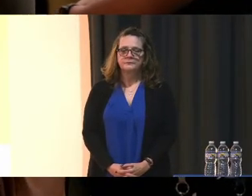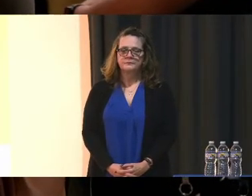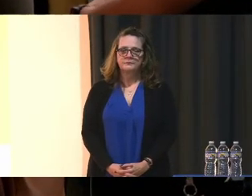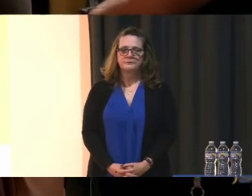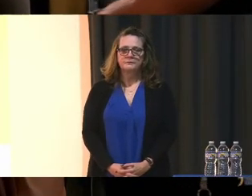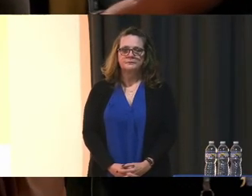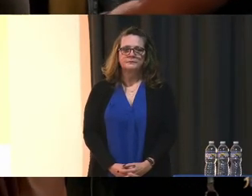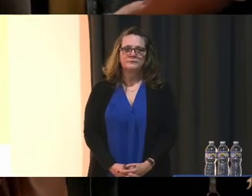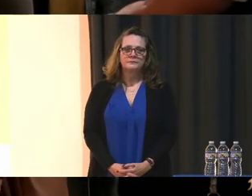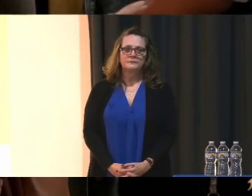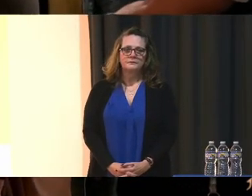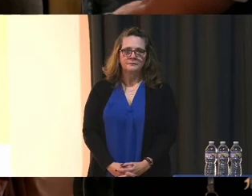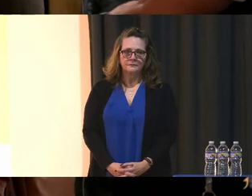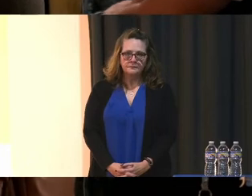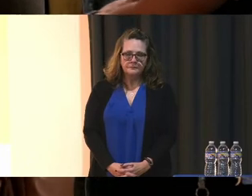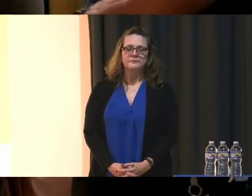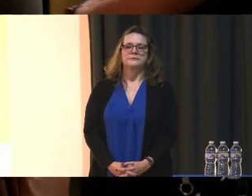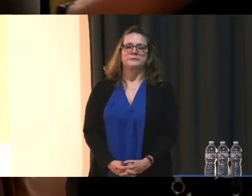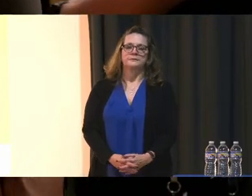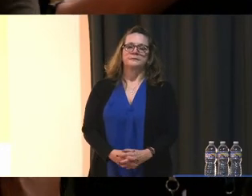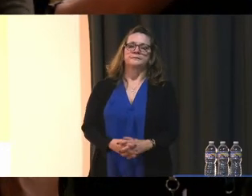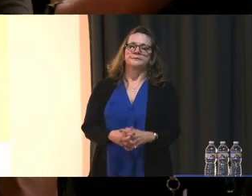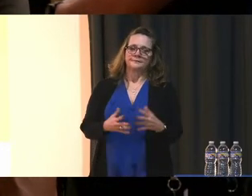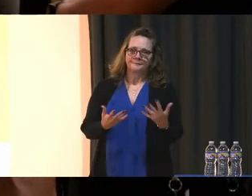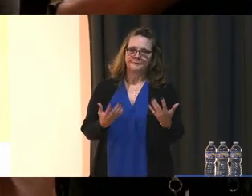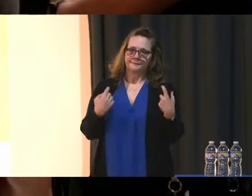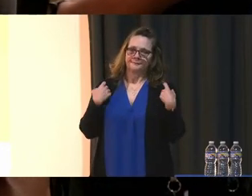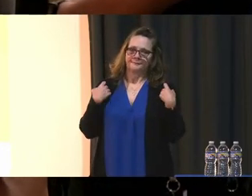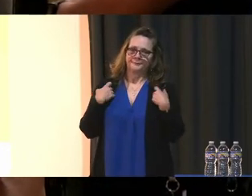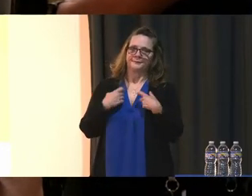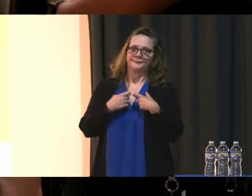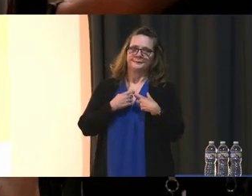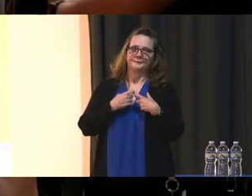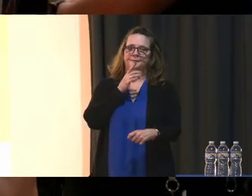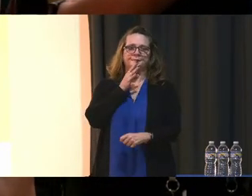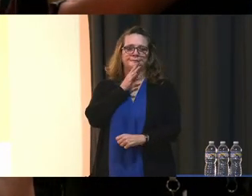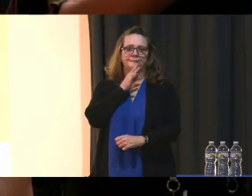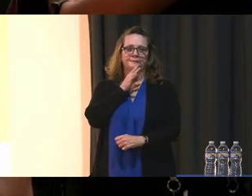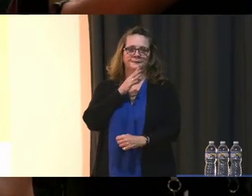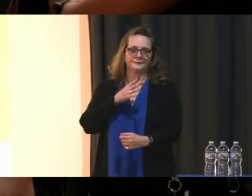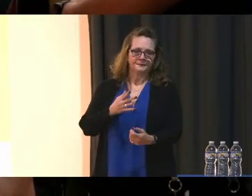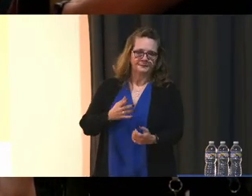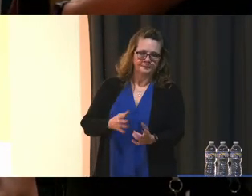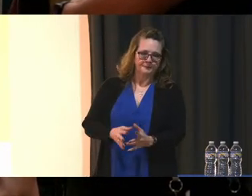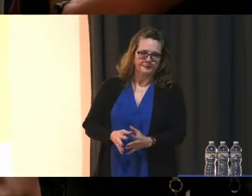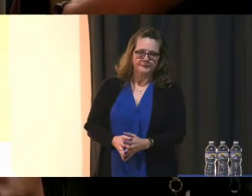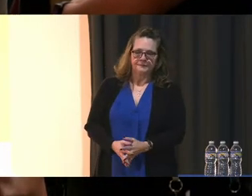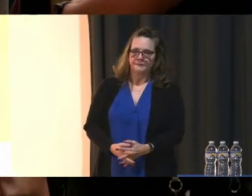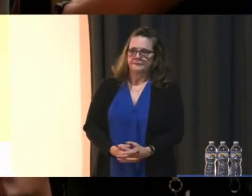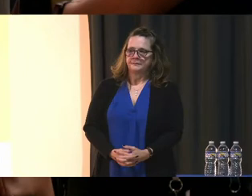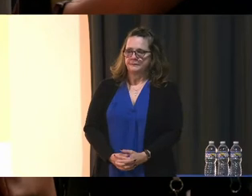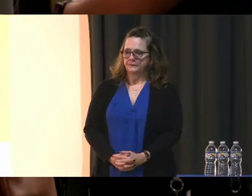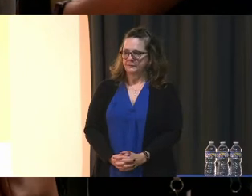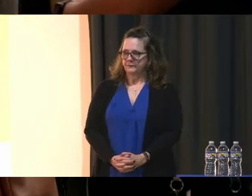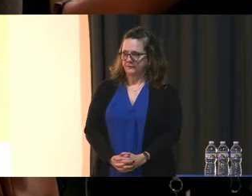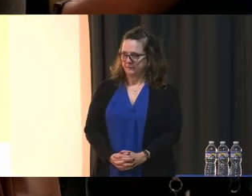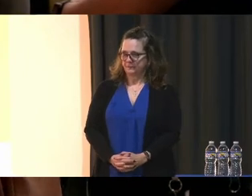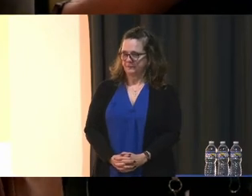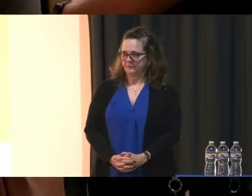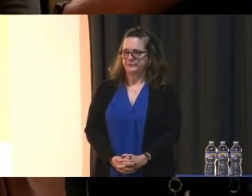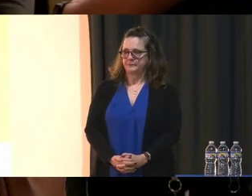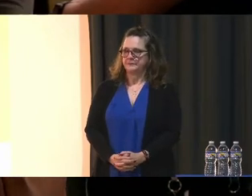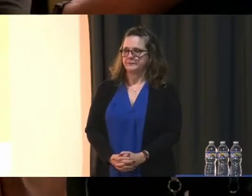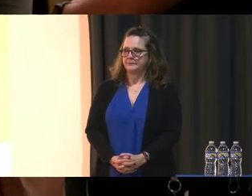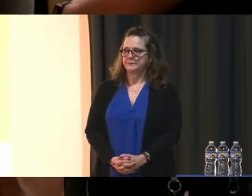could be the possibilities of doing more baths for those young people who are in excess